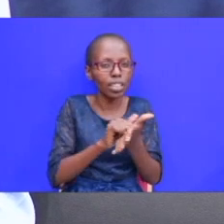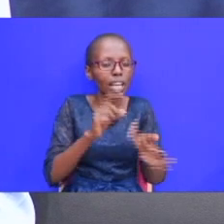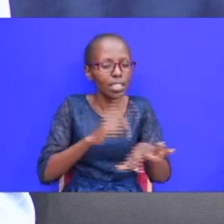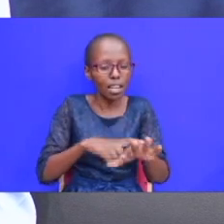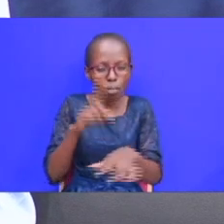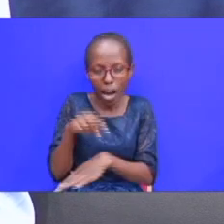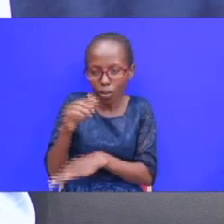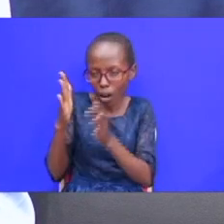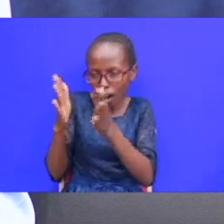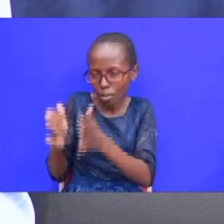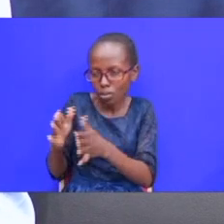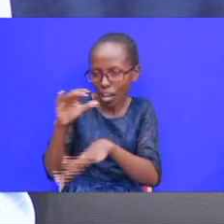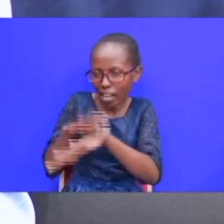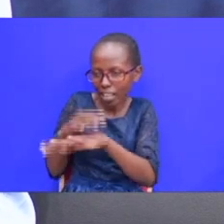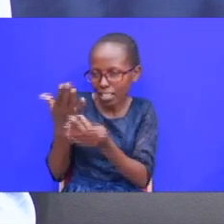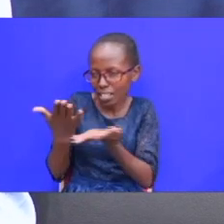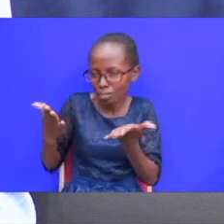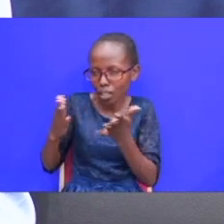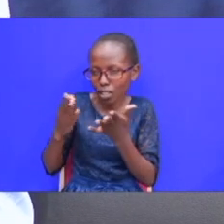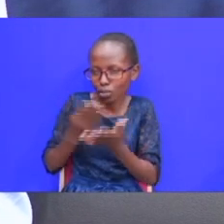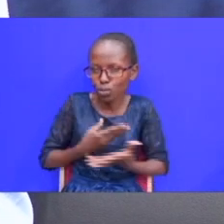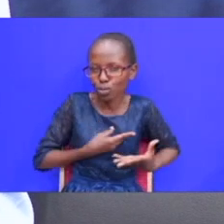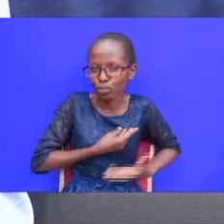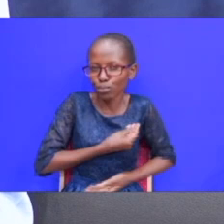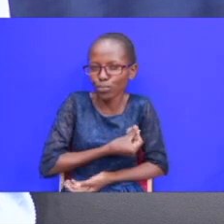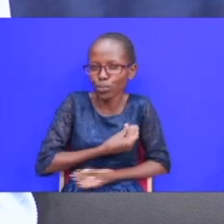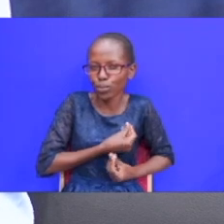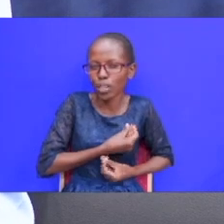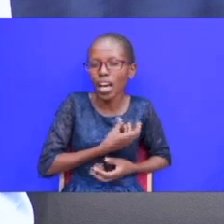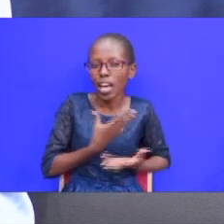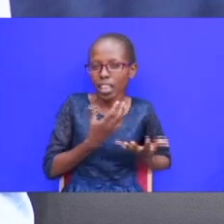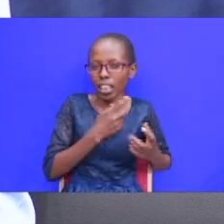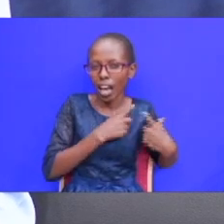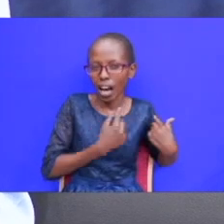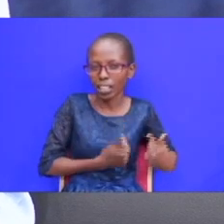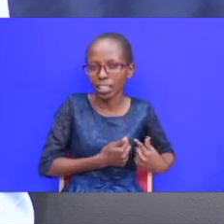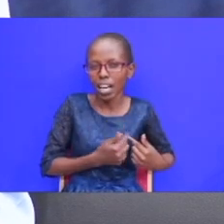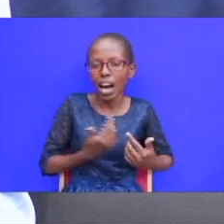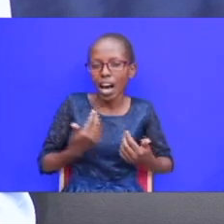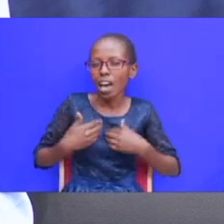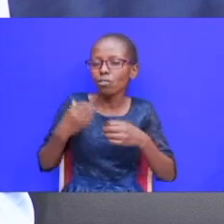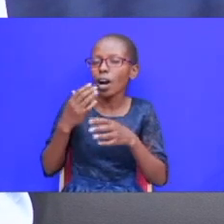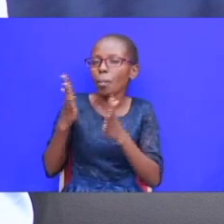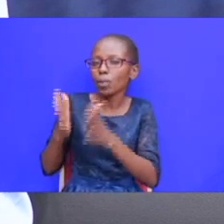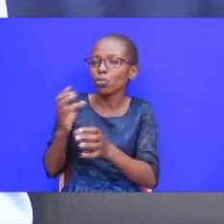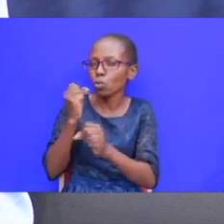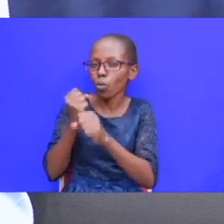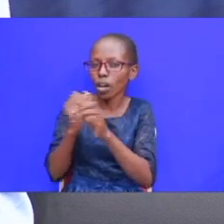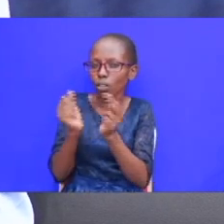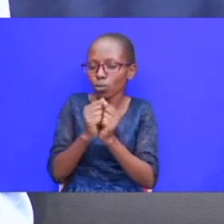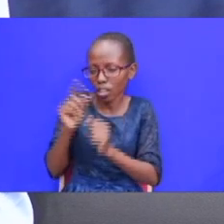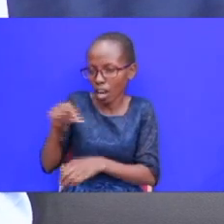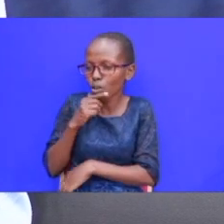i get something even to soften their heart to soften their heart i have a client of mine who recently i wronged her and i